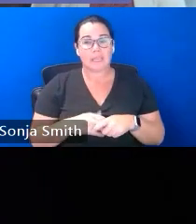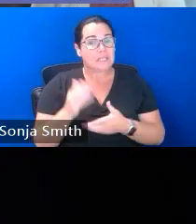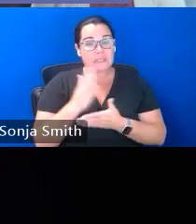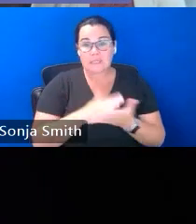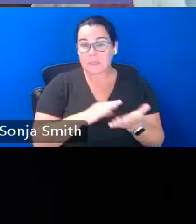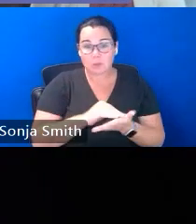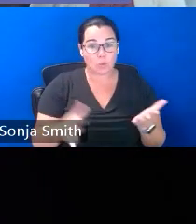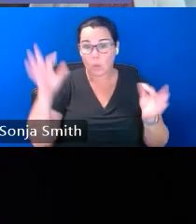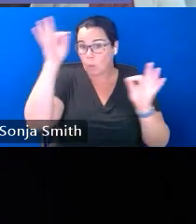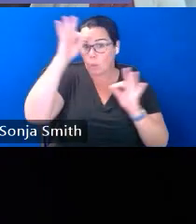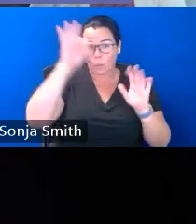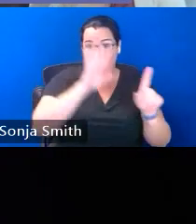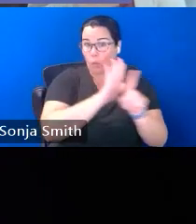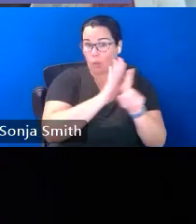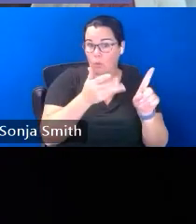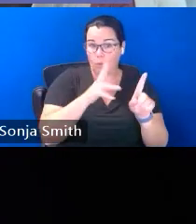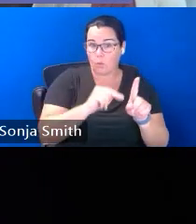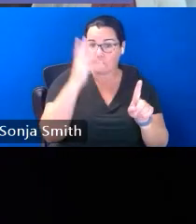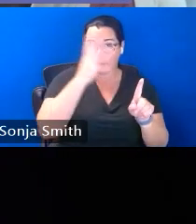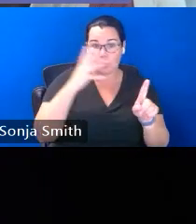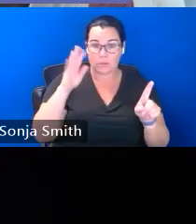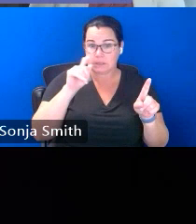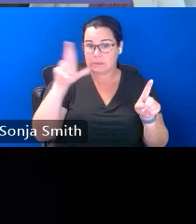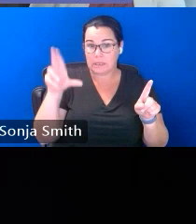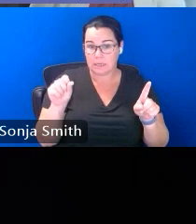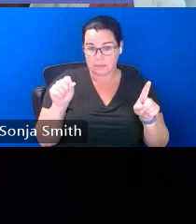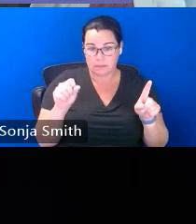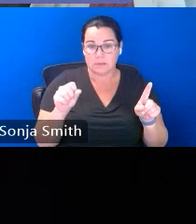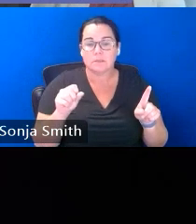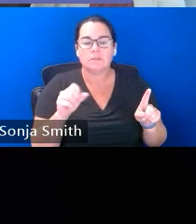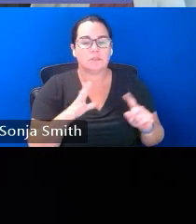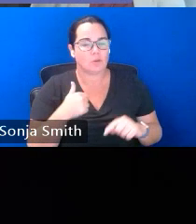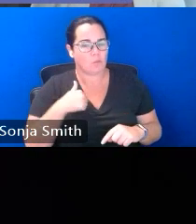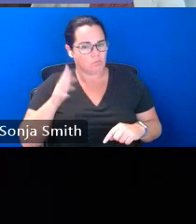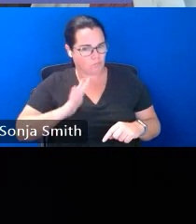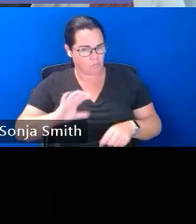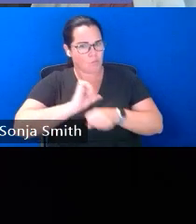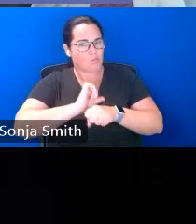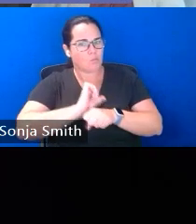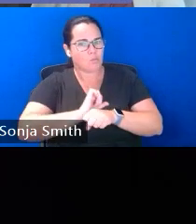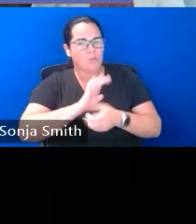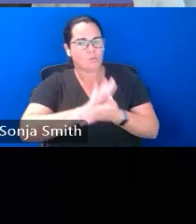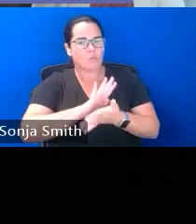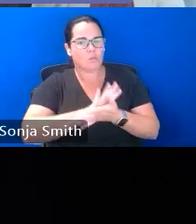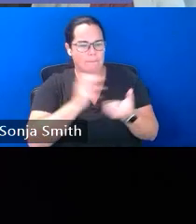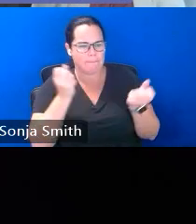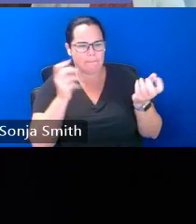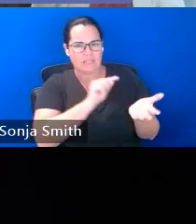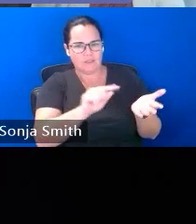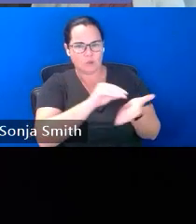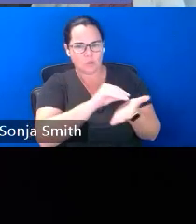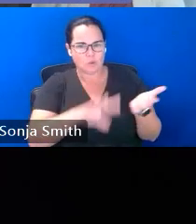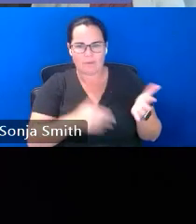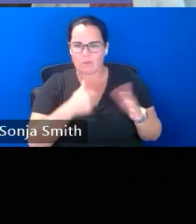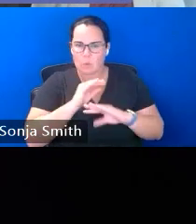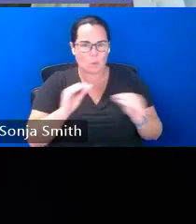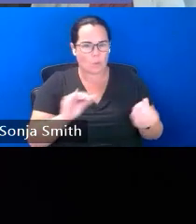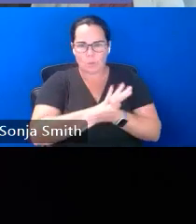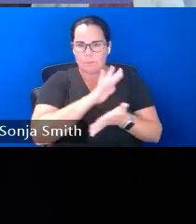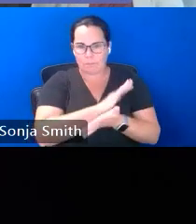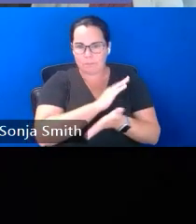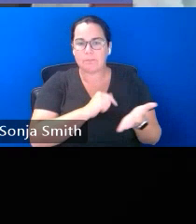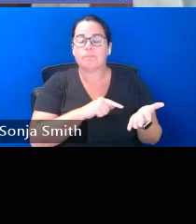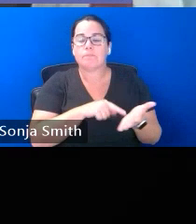their immigration status so when i worked in a school i worked with a lot of undocumented youth and there were a couple of times and instances